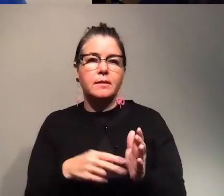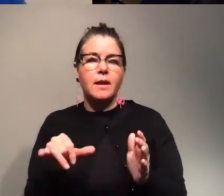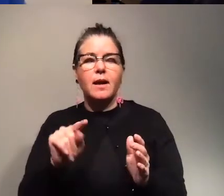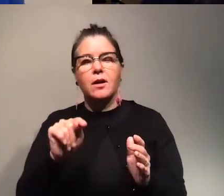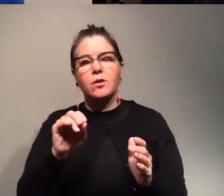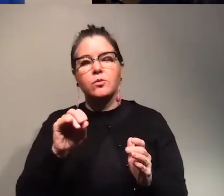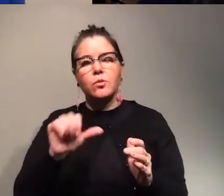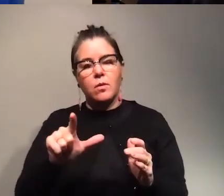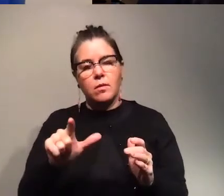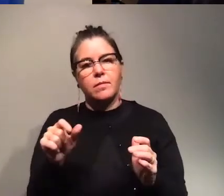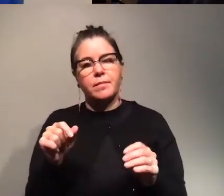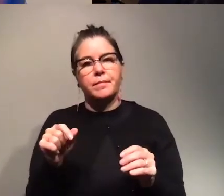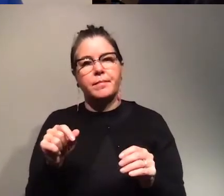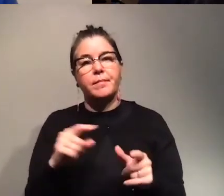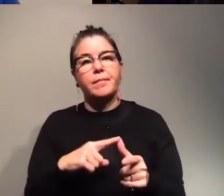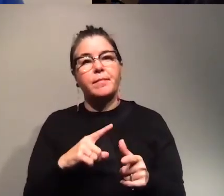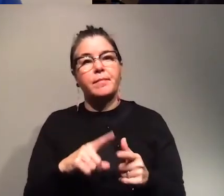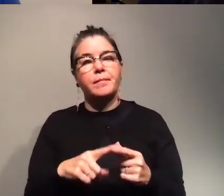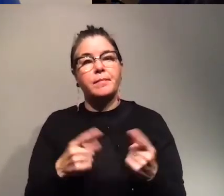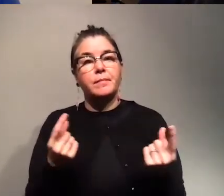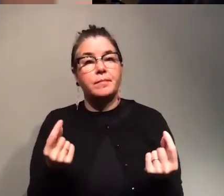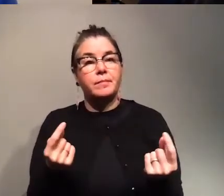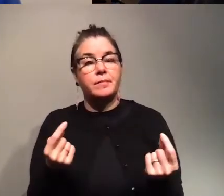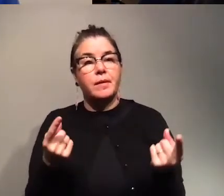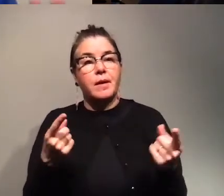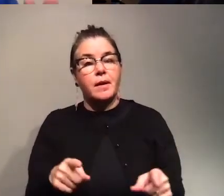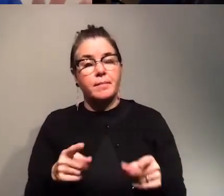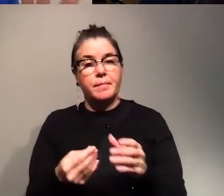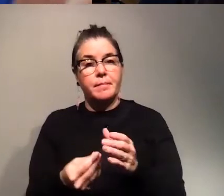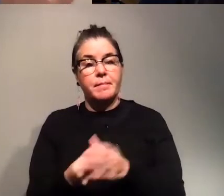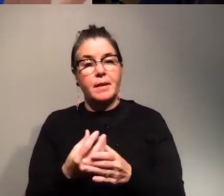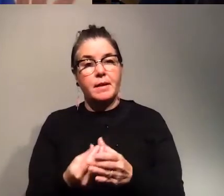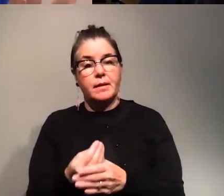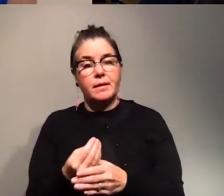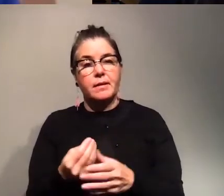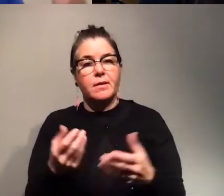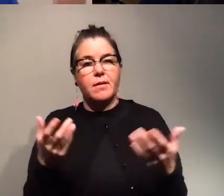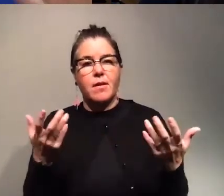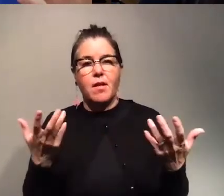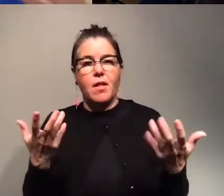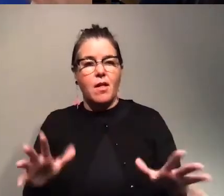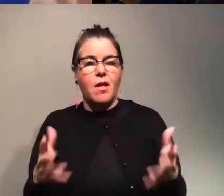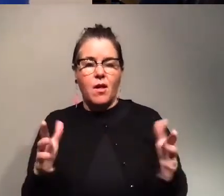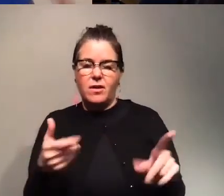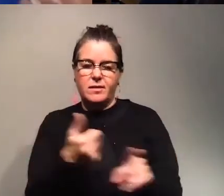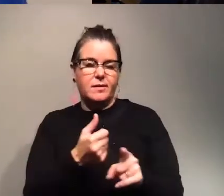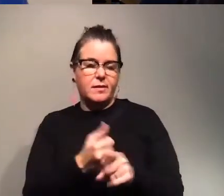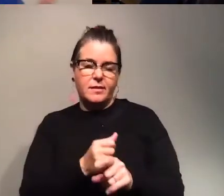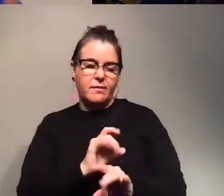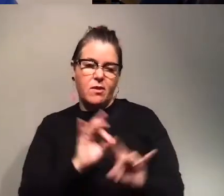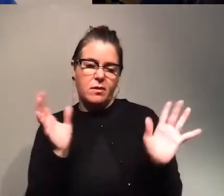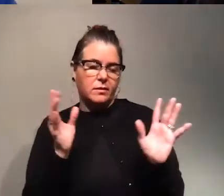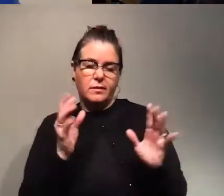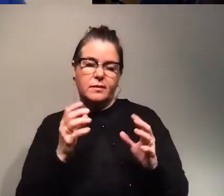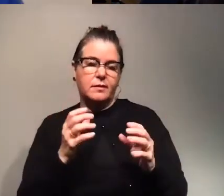and then what is going to do the plan has already this awesome mechanism that actually it uses